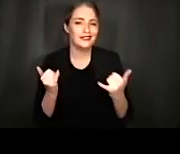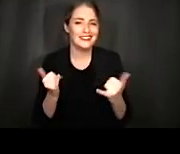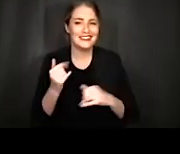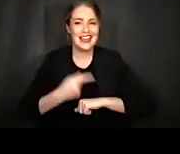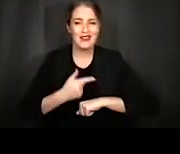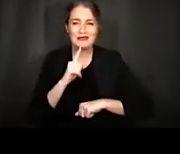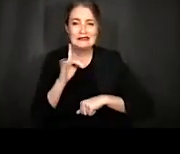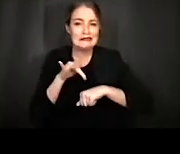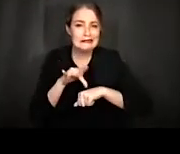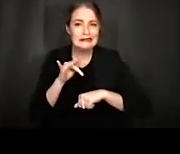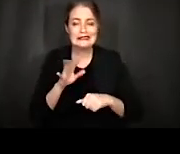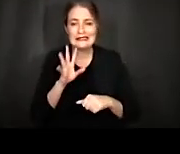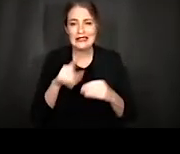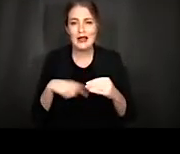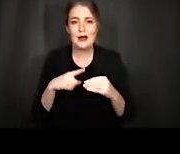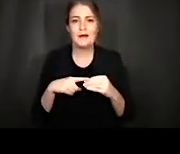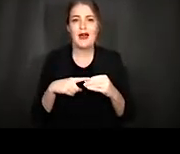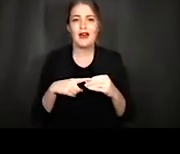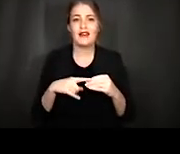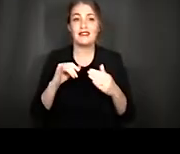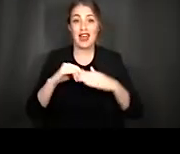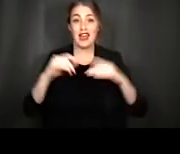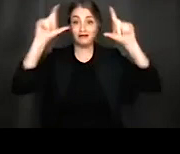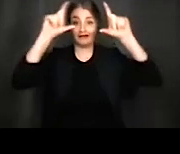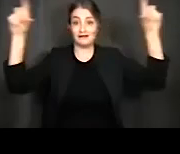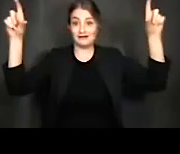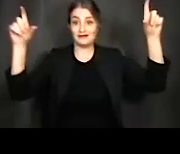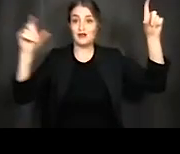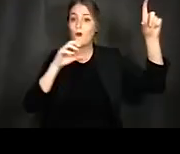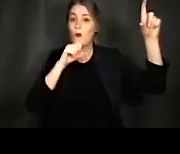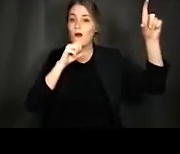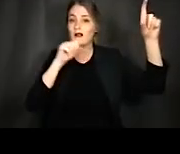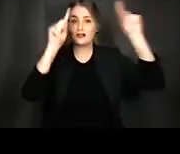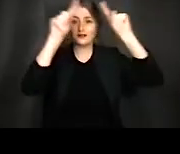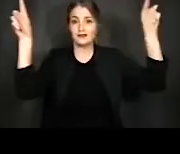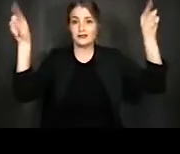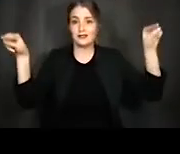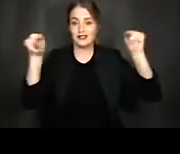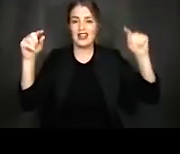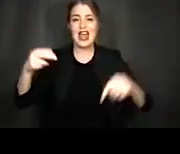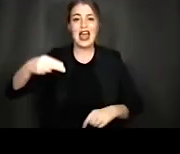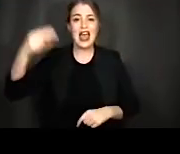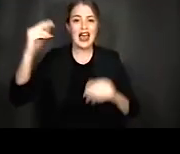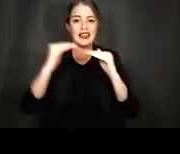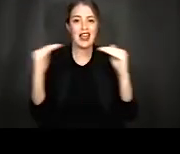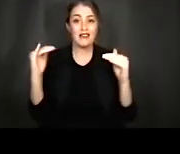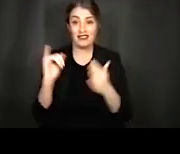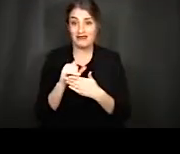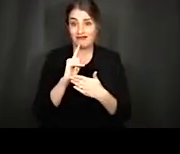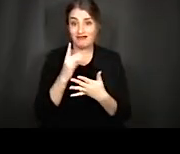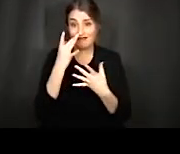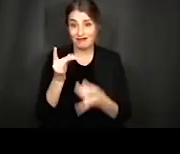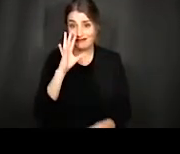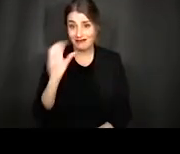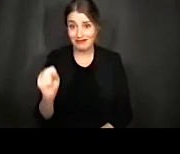touch on this higher level because it is the stuff that is interesting to us, right?